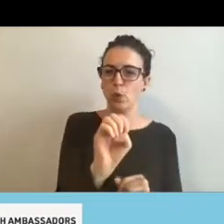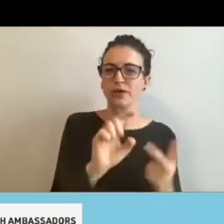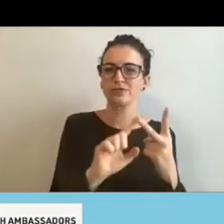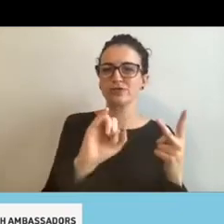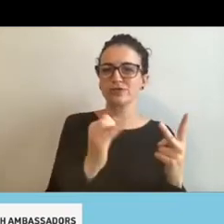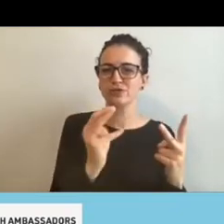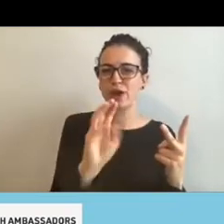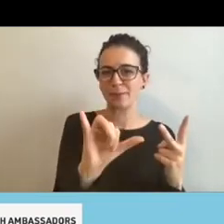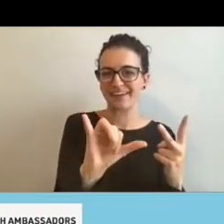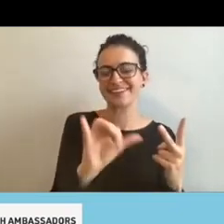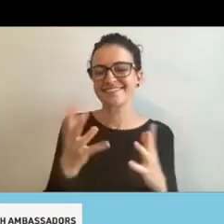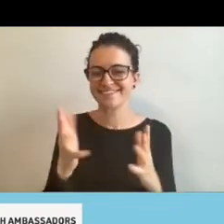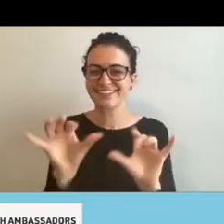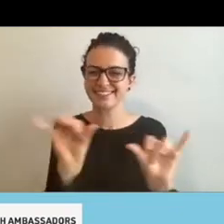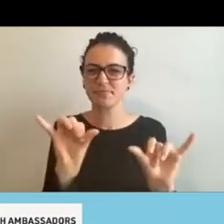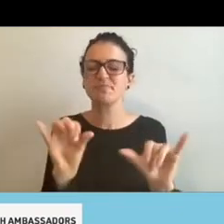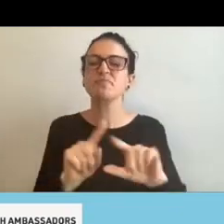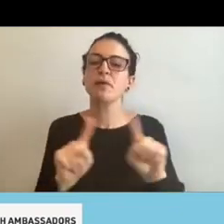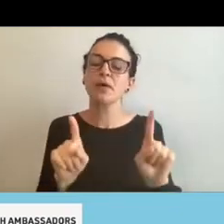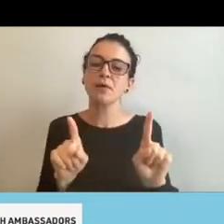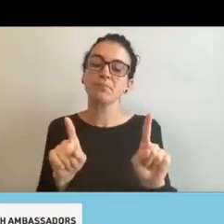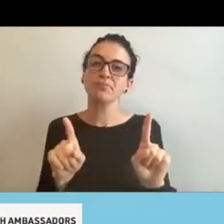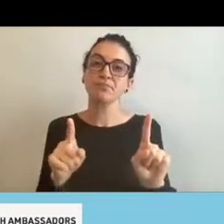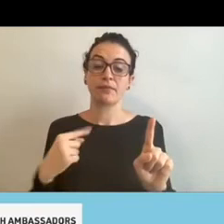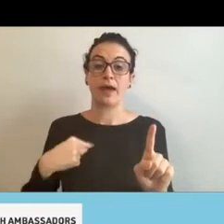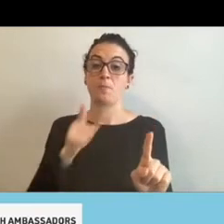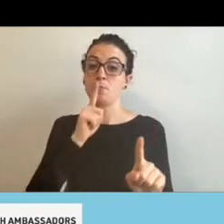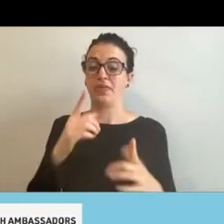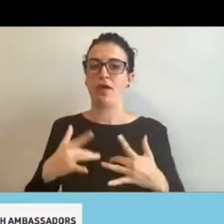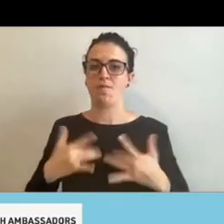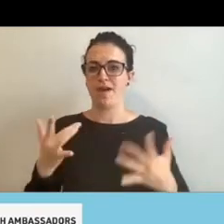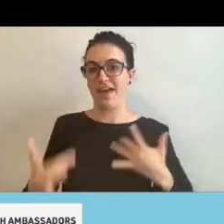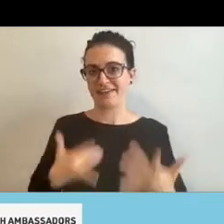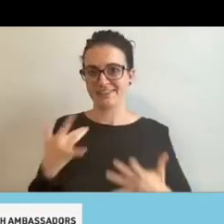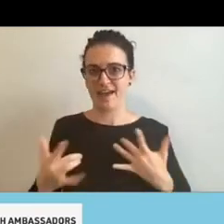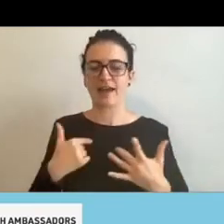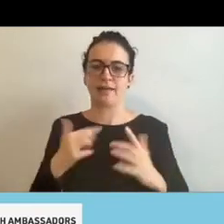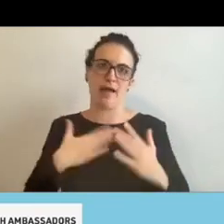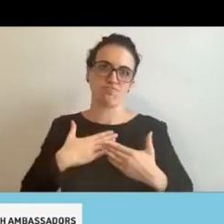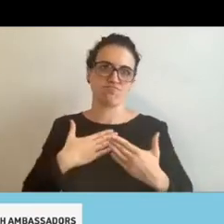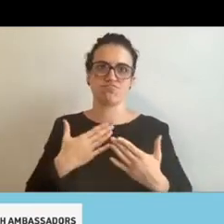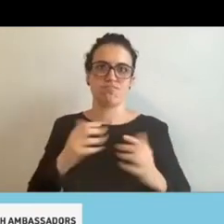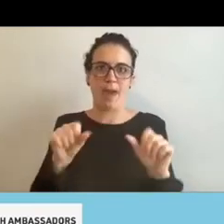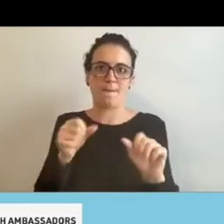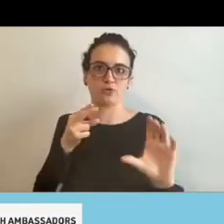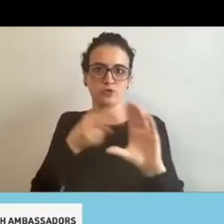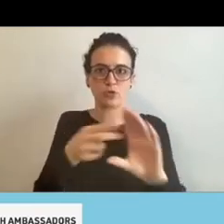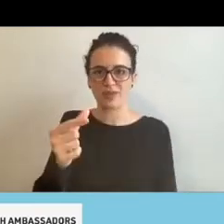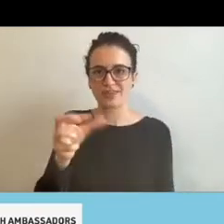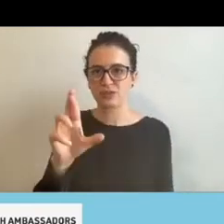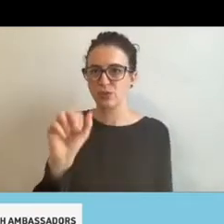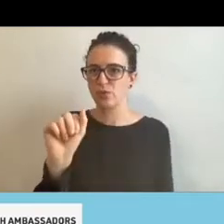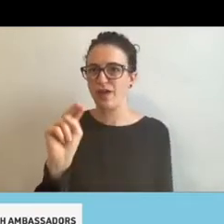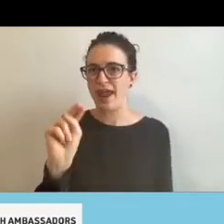just so fortunate that, um, SoCog allowed me to be part of this grant project and, and that George was welcoming to all of us